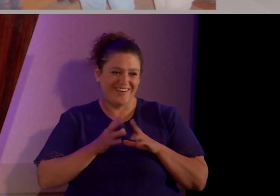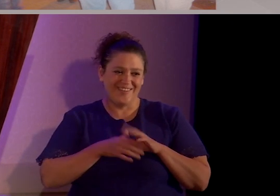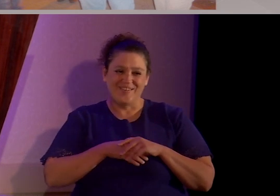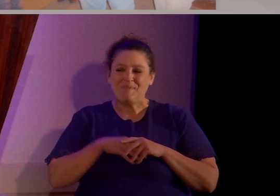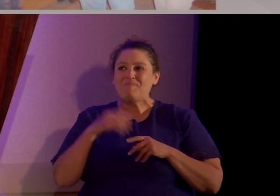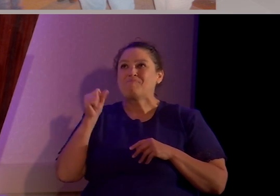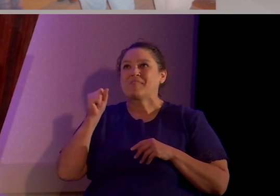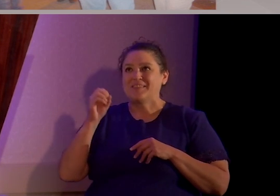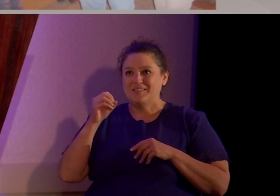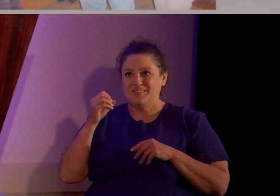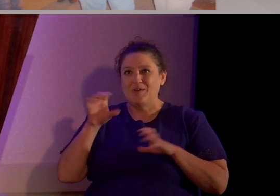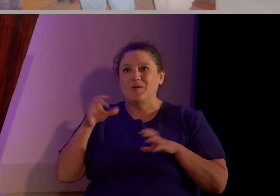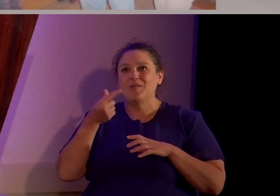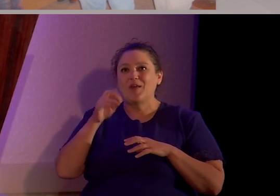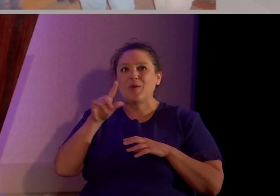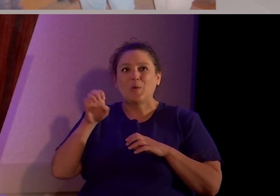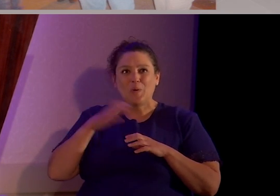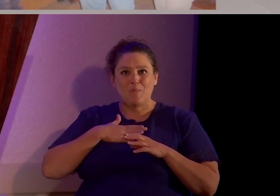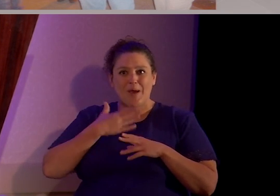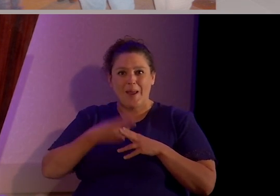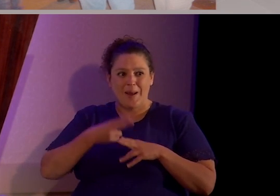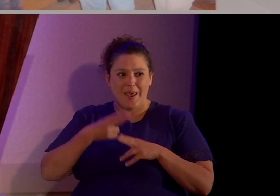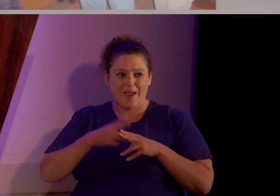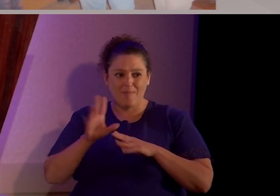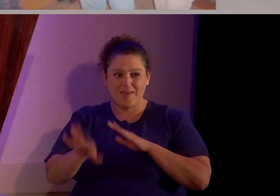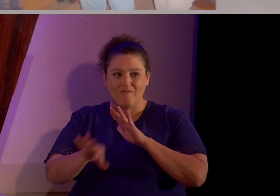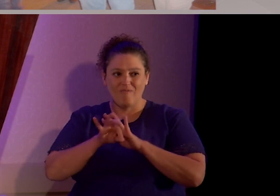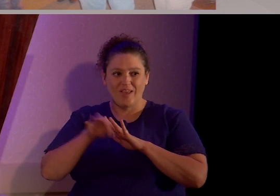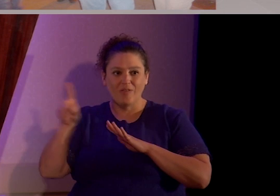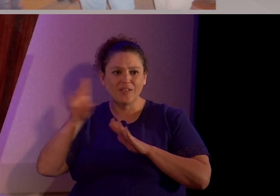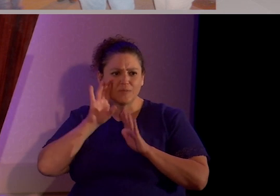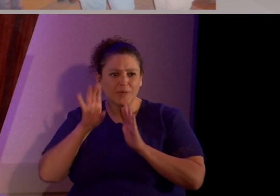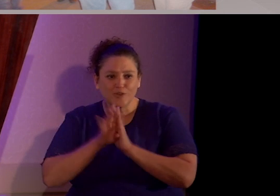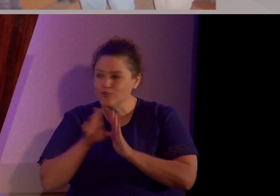And so, they Googled me, and they found these pictures.